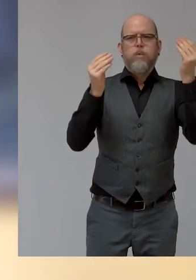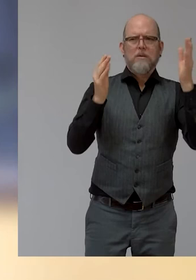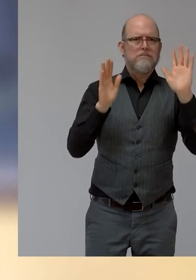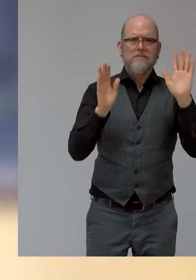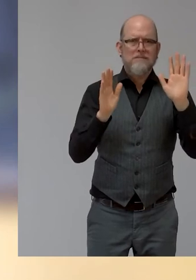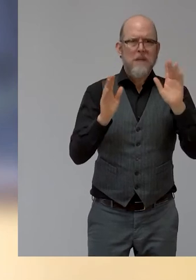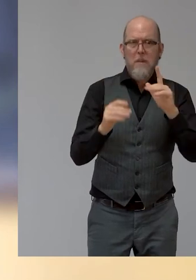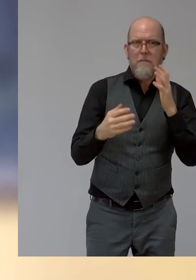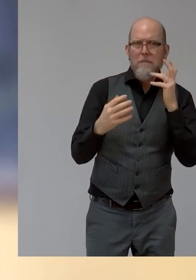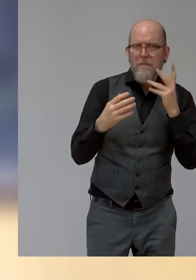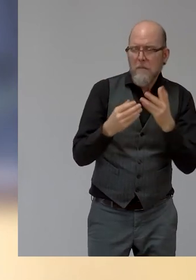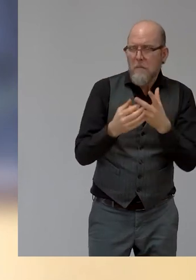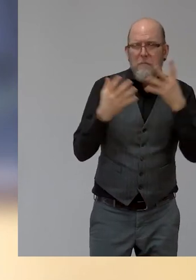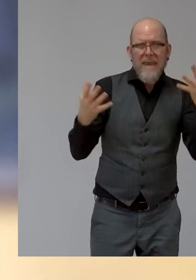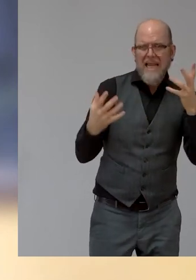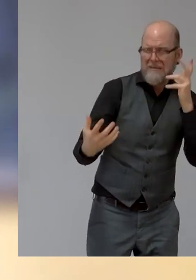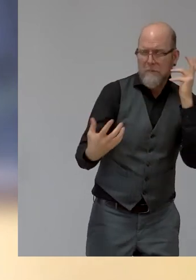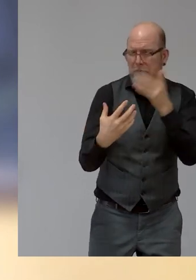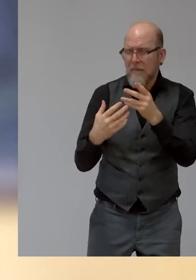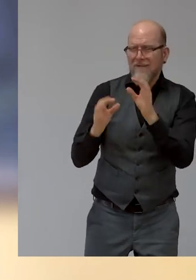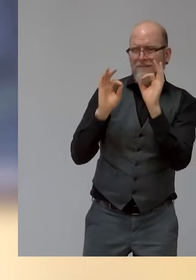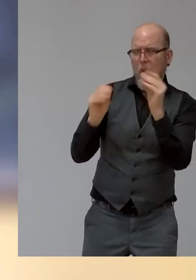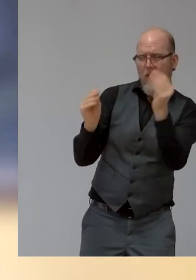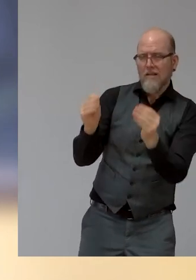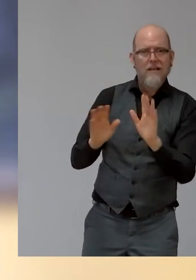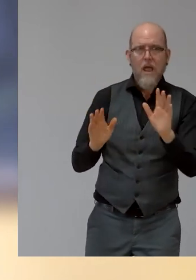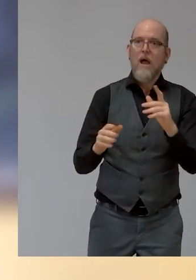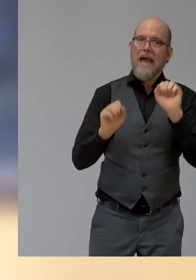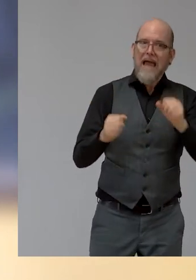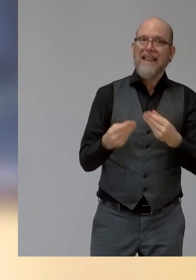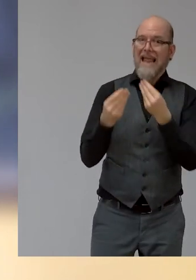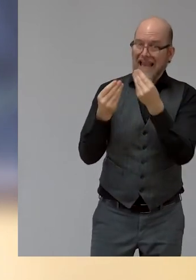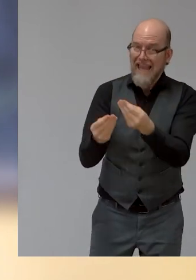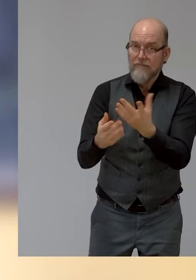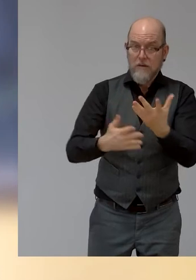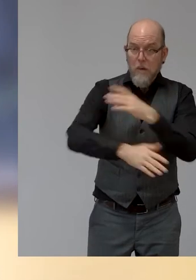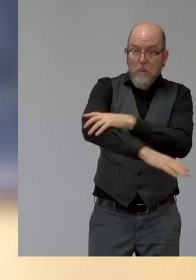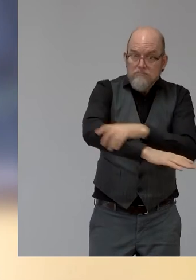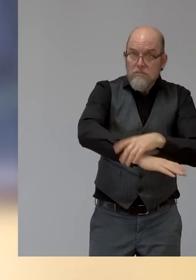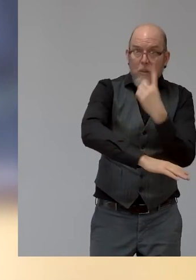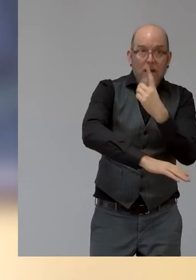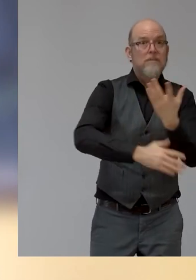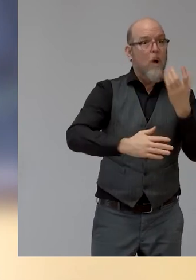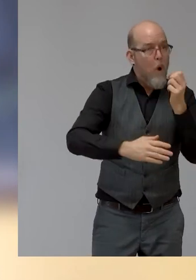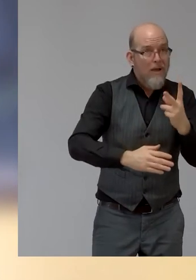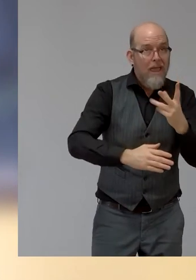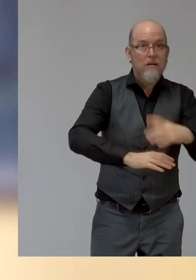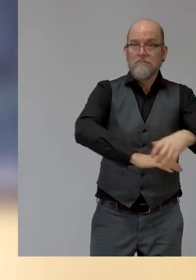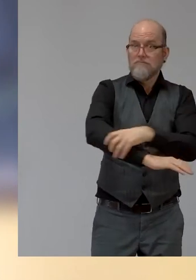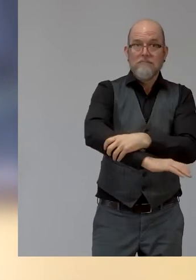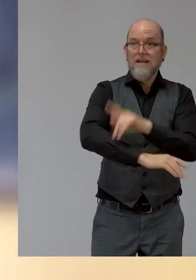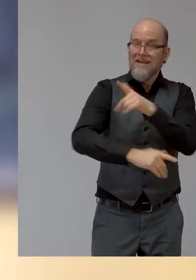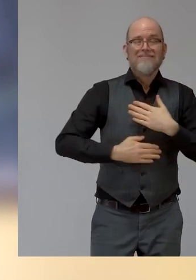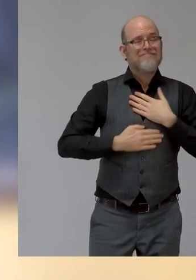prosthesis. Because all we do is make the socket. Everything else is just taken off the shelf. So you don't have to make everything and,